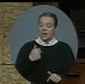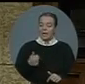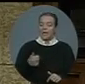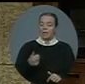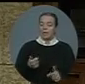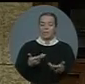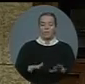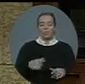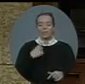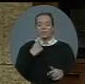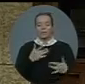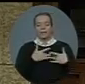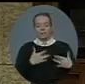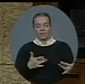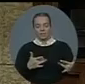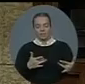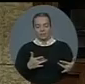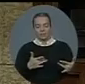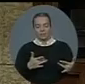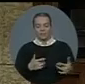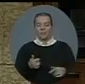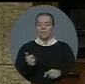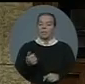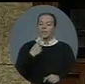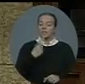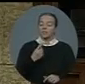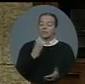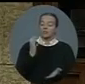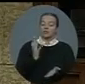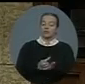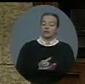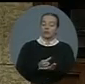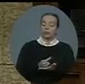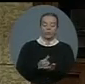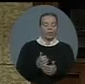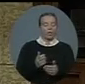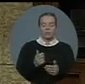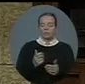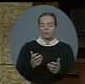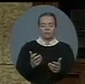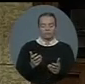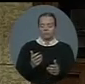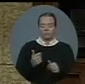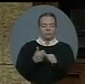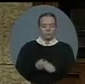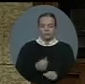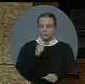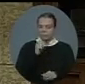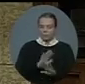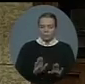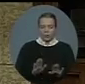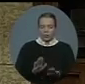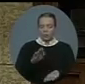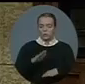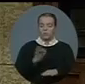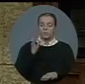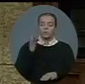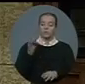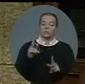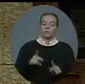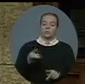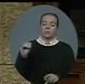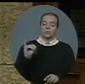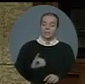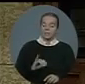the Charter will not apply to those that Canadians are trying to come in to Canada. No humanitarian and